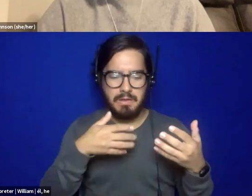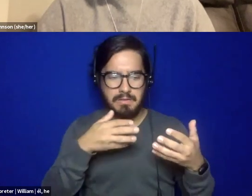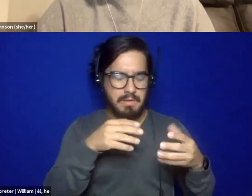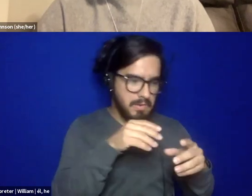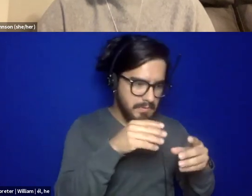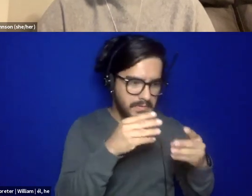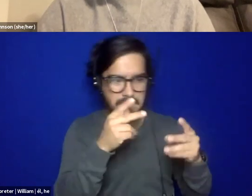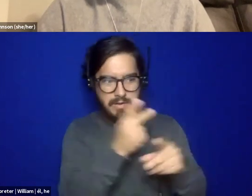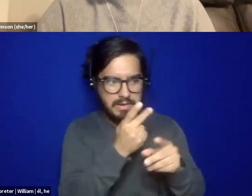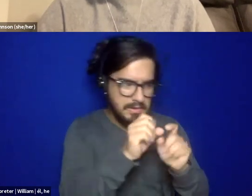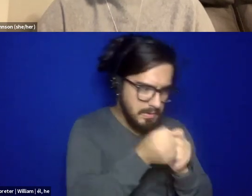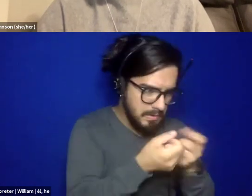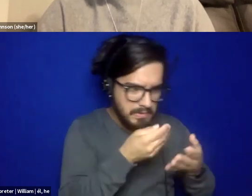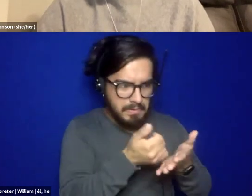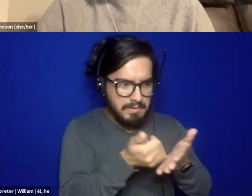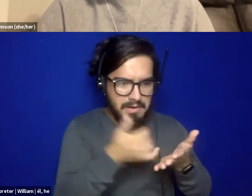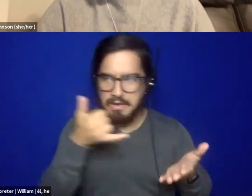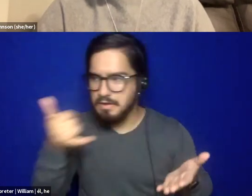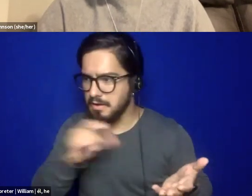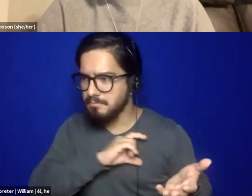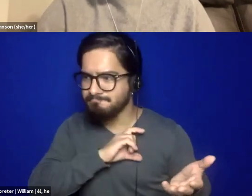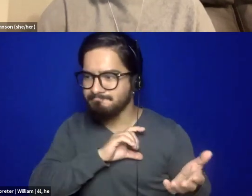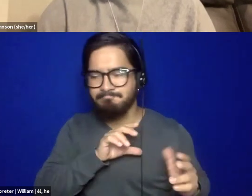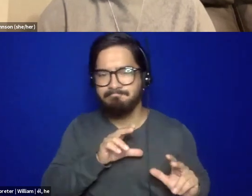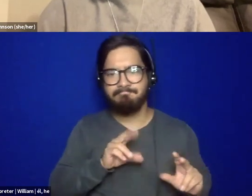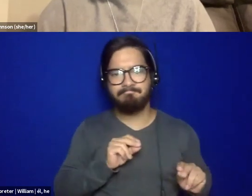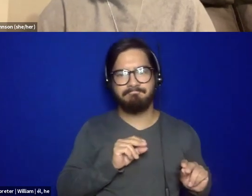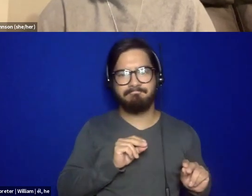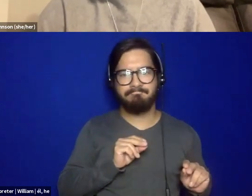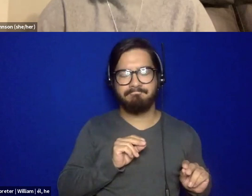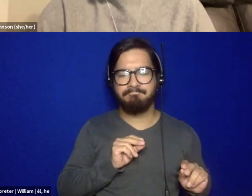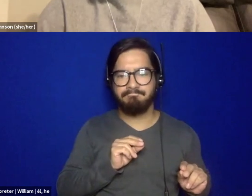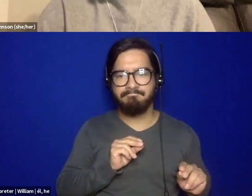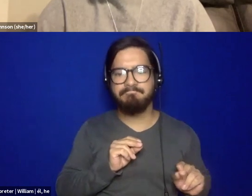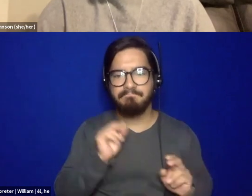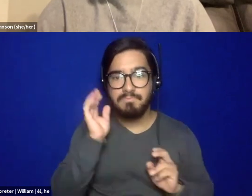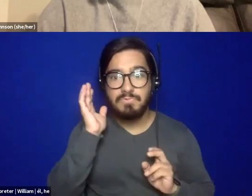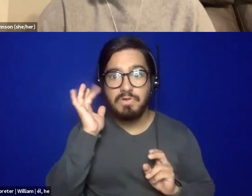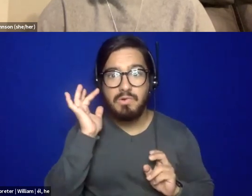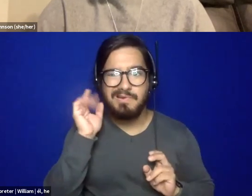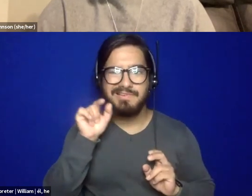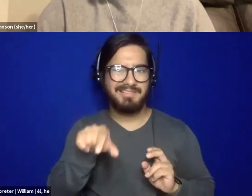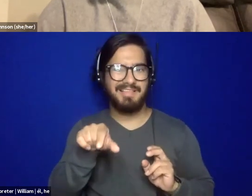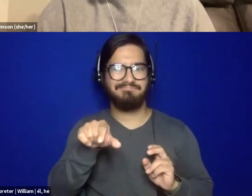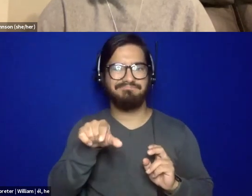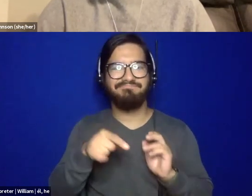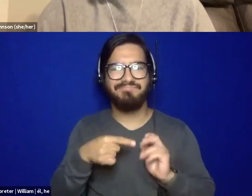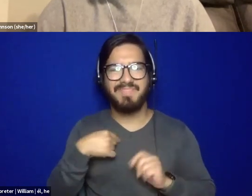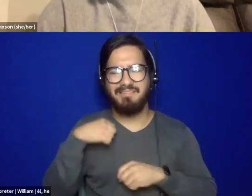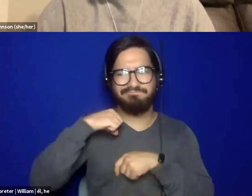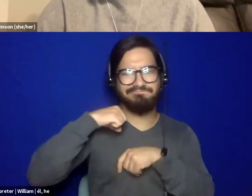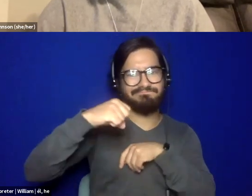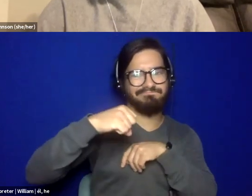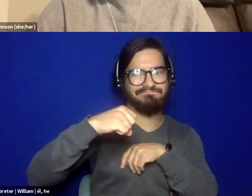want for your life or for your child or even for that other person. Um, so that is something that I've resisted. And